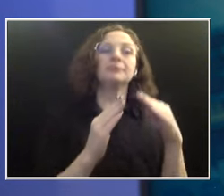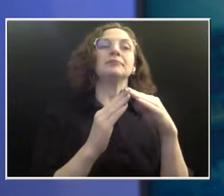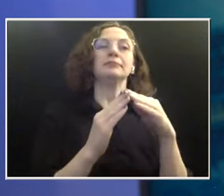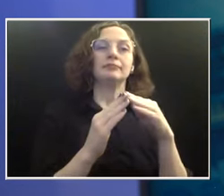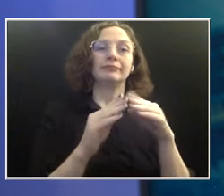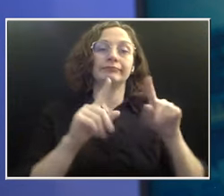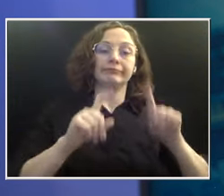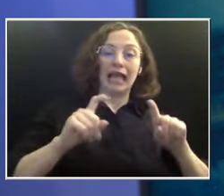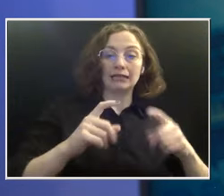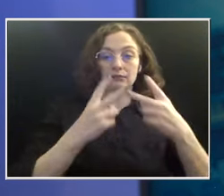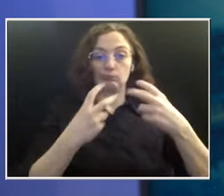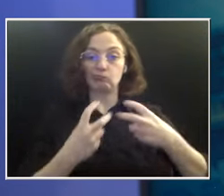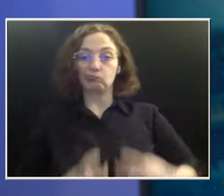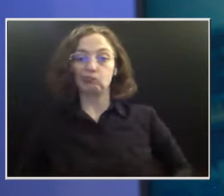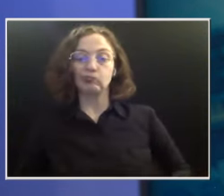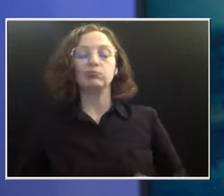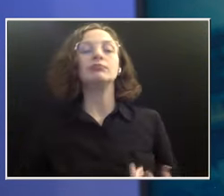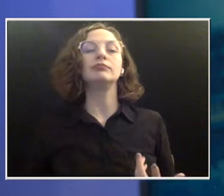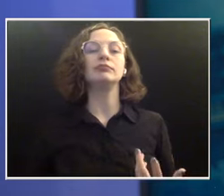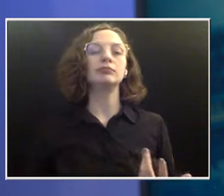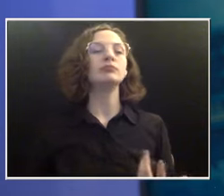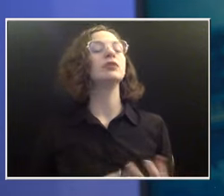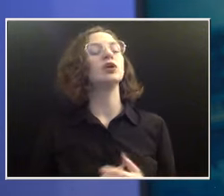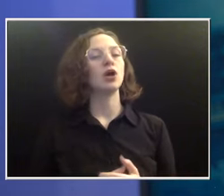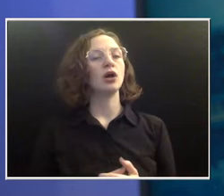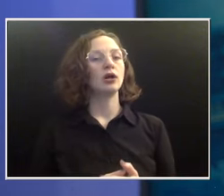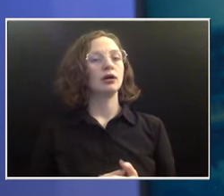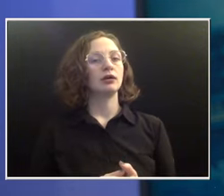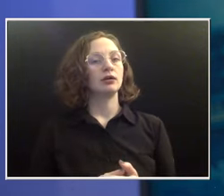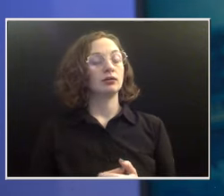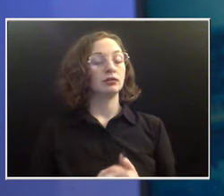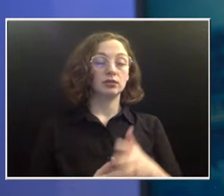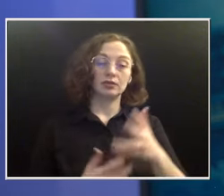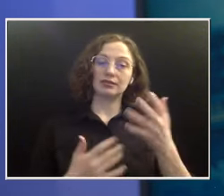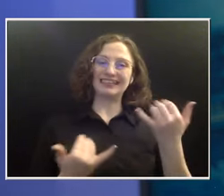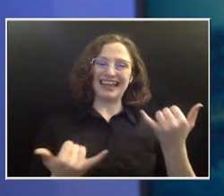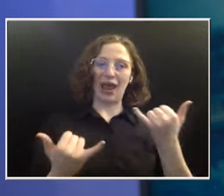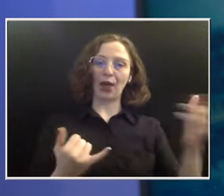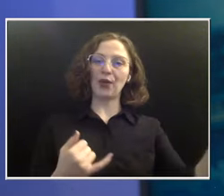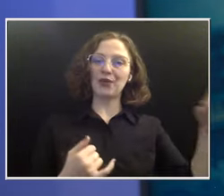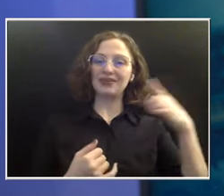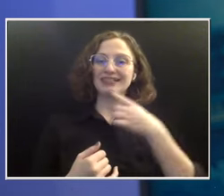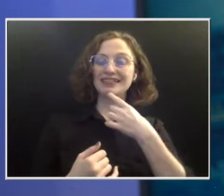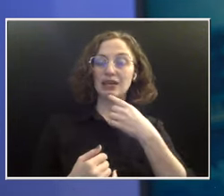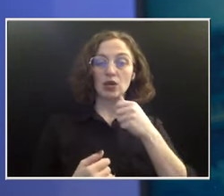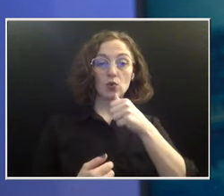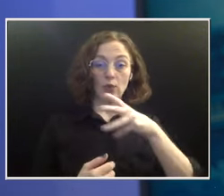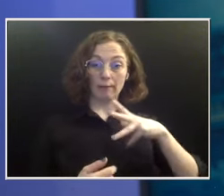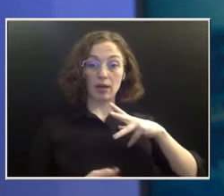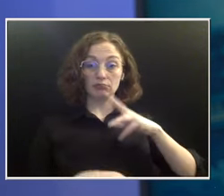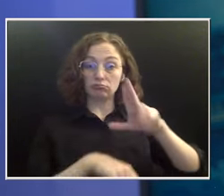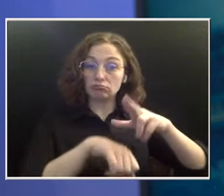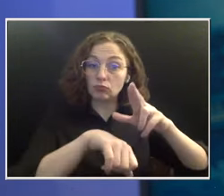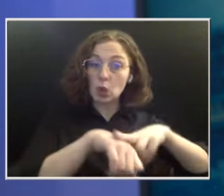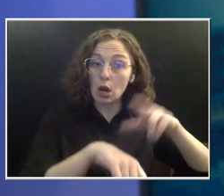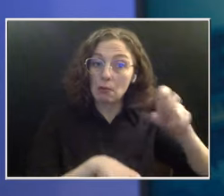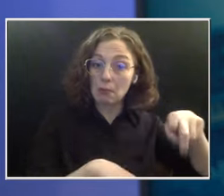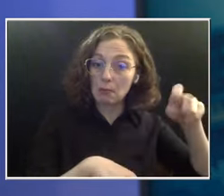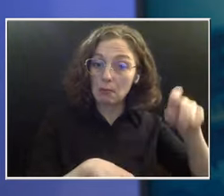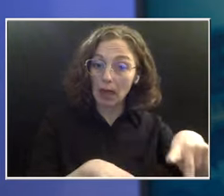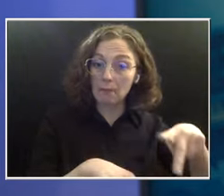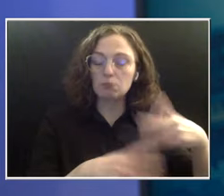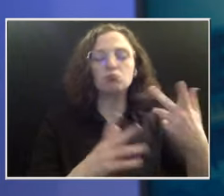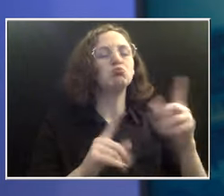you know, they've updated the guidelines that women with normal pap smears every three to five years, depending on what your previous tests were.